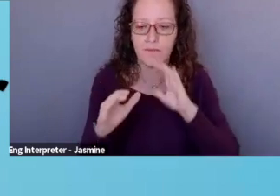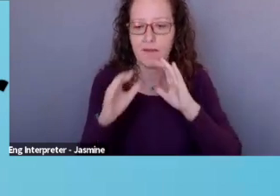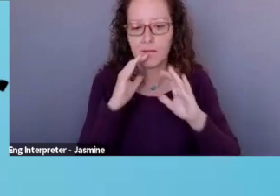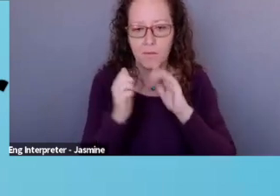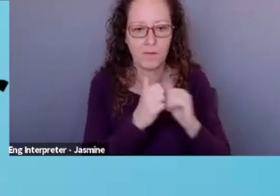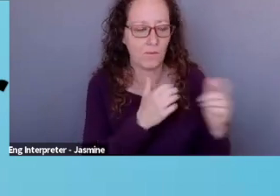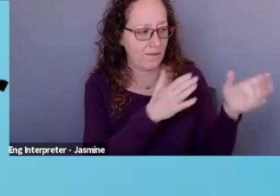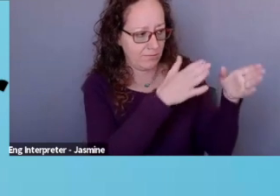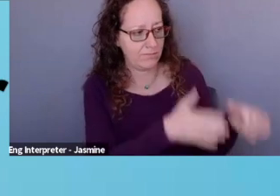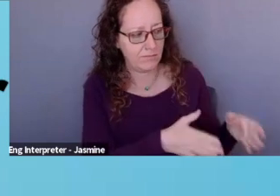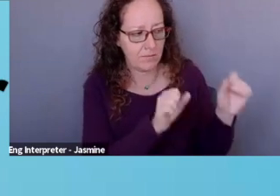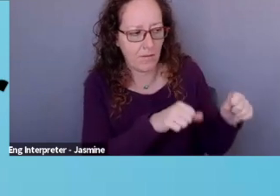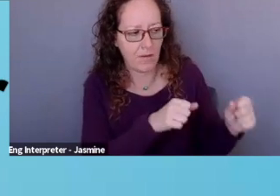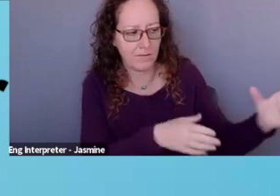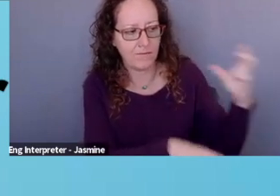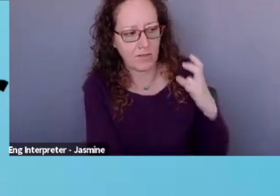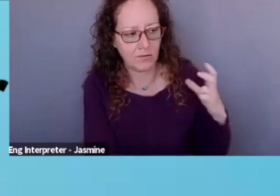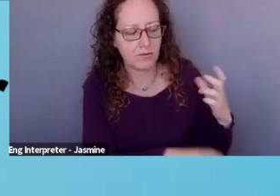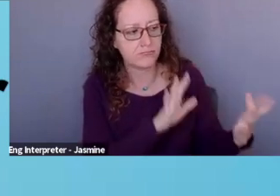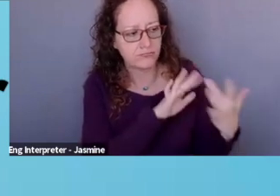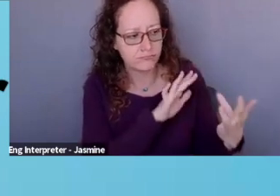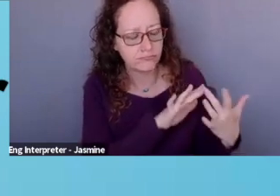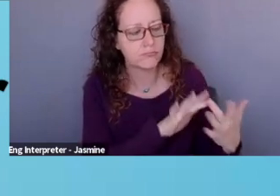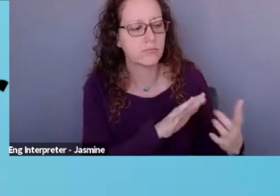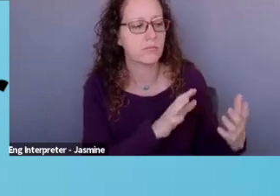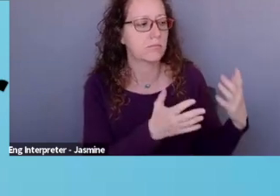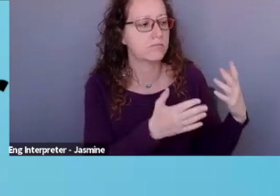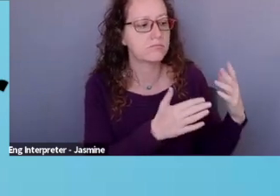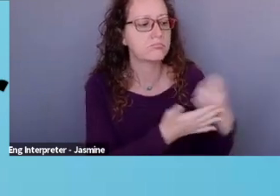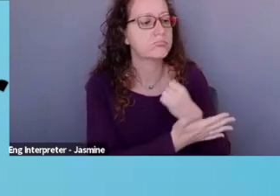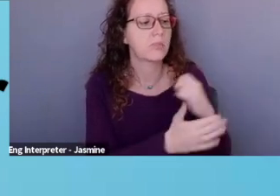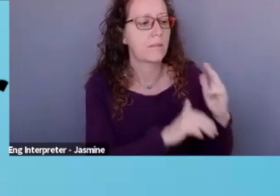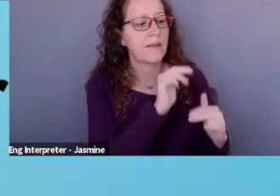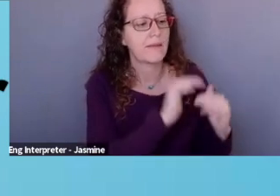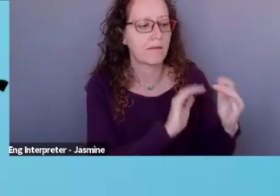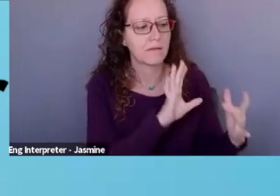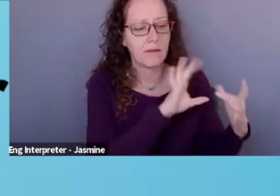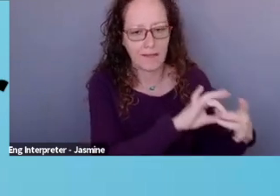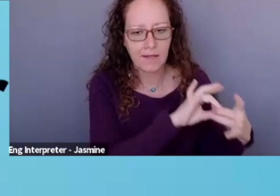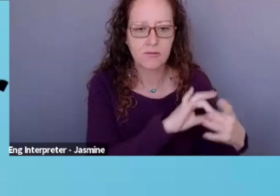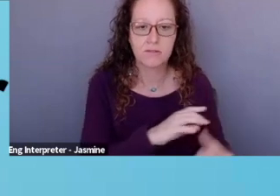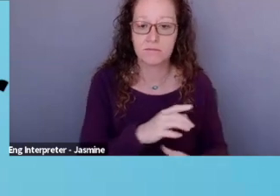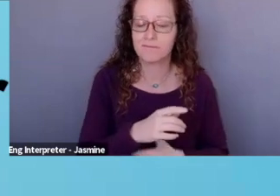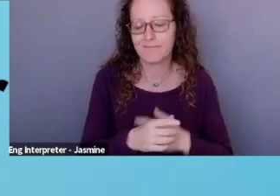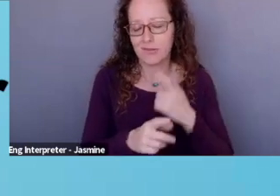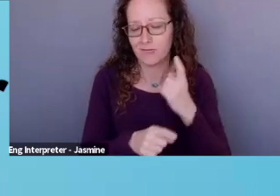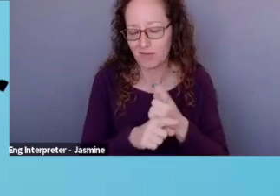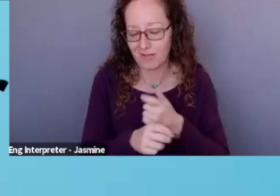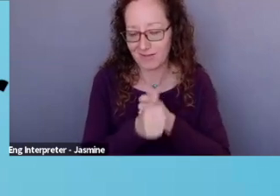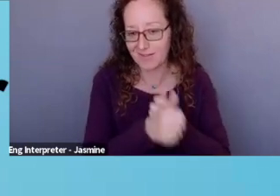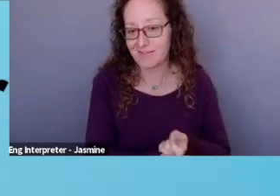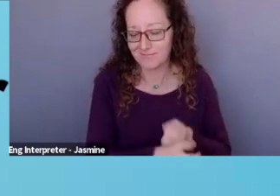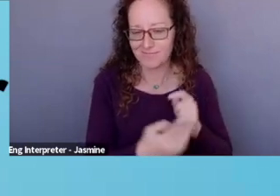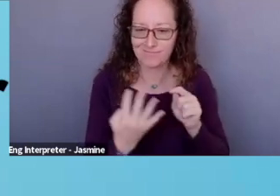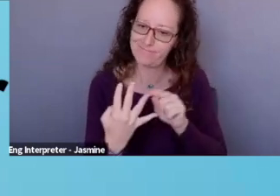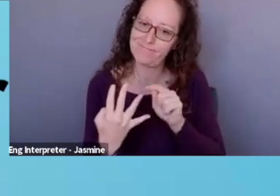and an opportunity to build connections. So that kind of just follows along with what I just told you, right? And communication is vital.